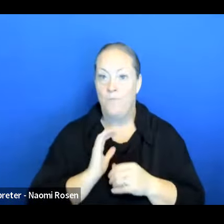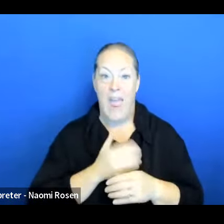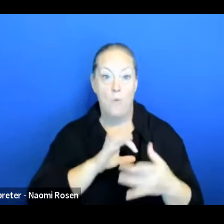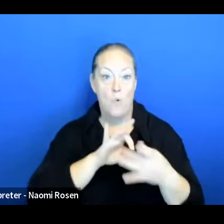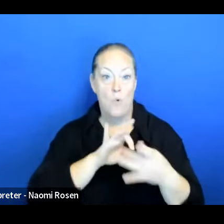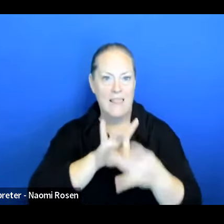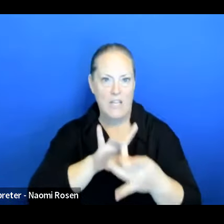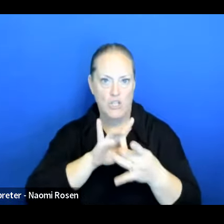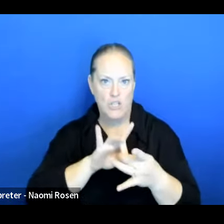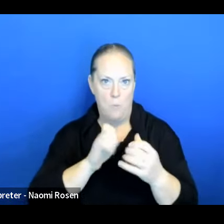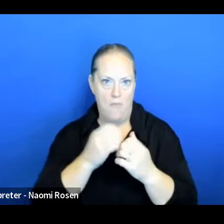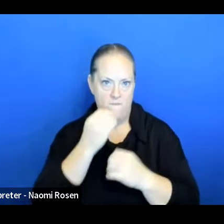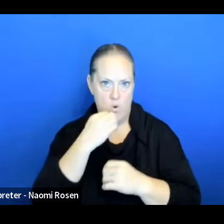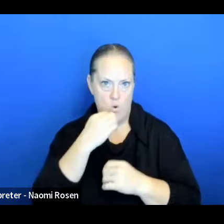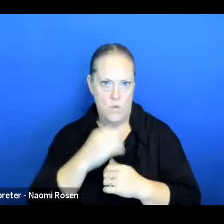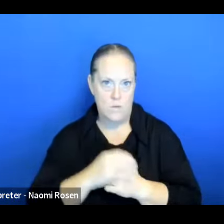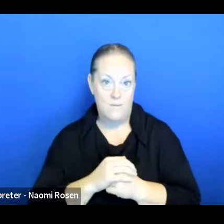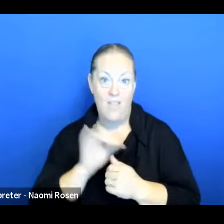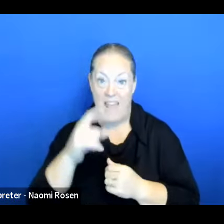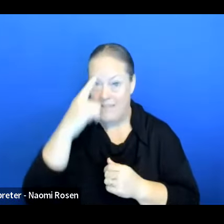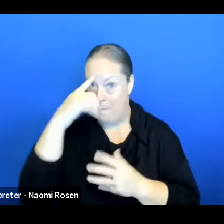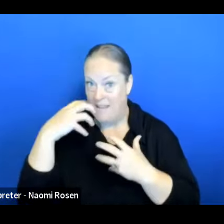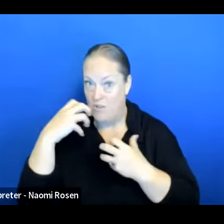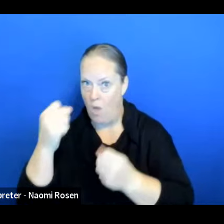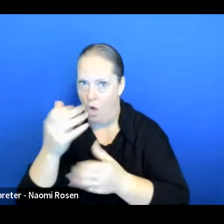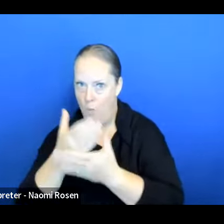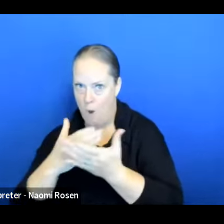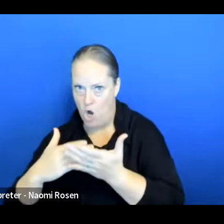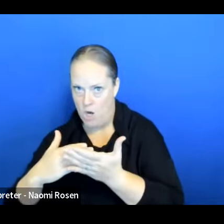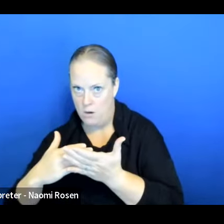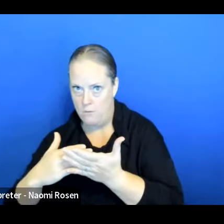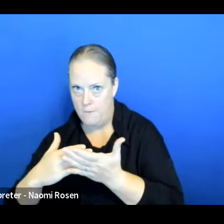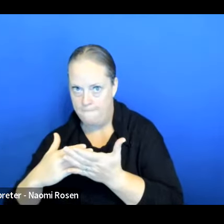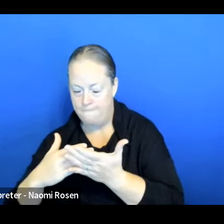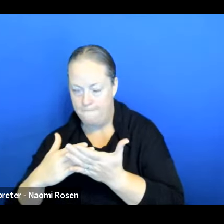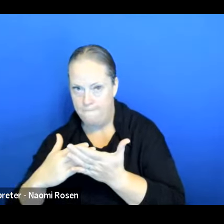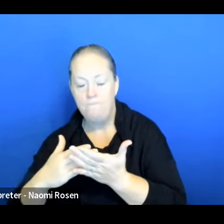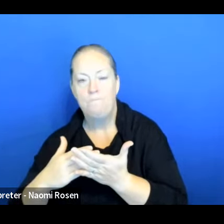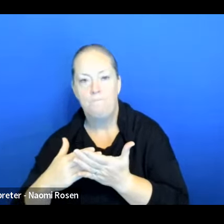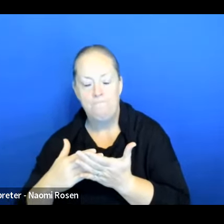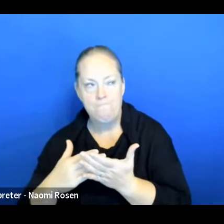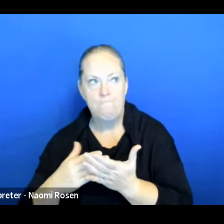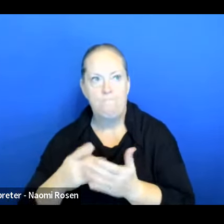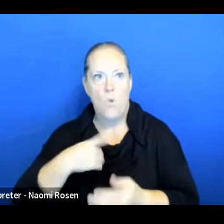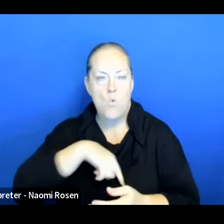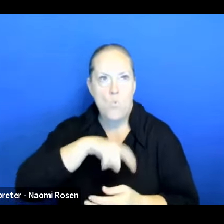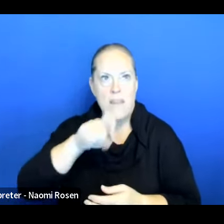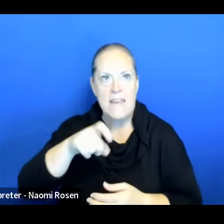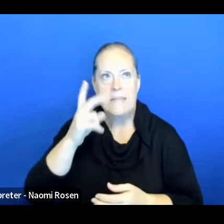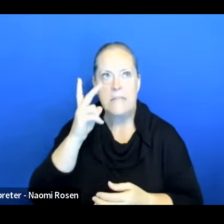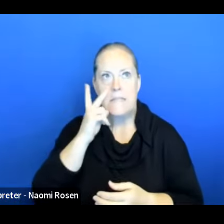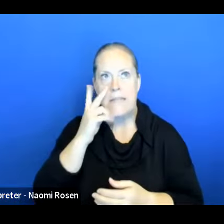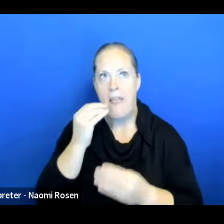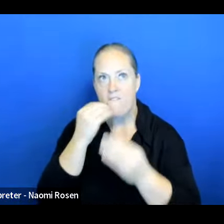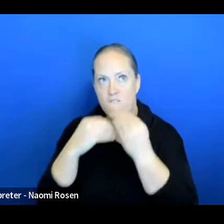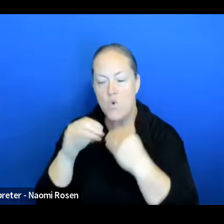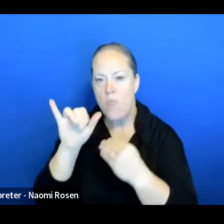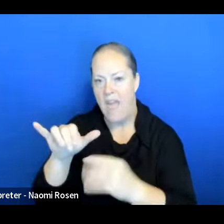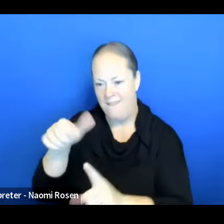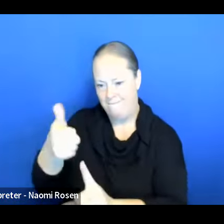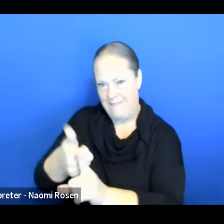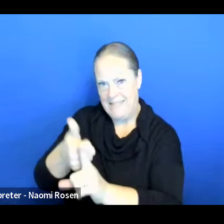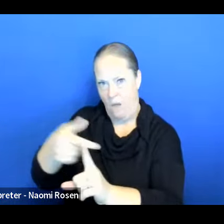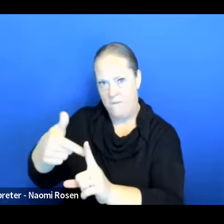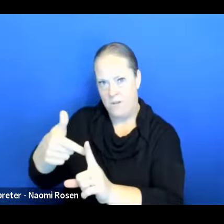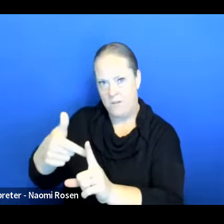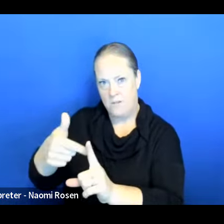with food. And that's where the mental health aspects comes in. We have to see food as a source of nutrients.